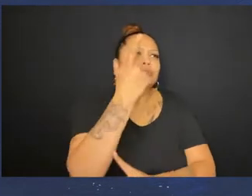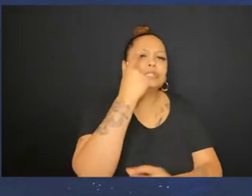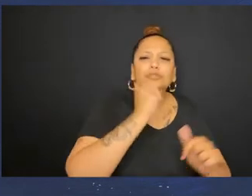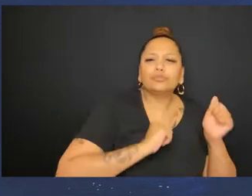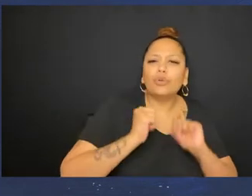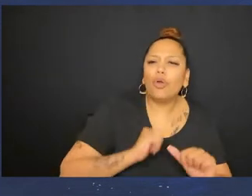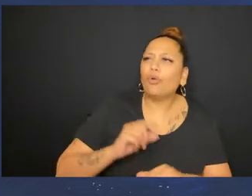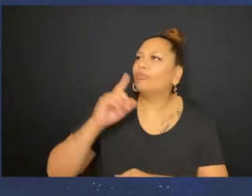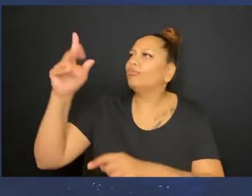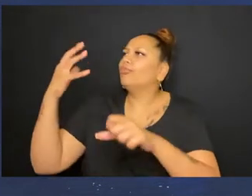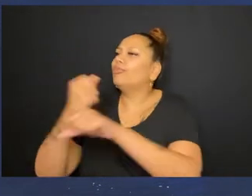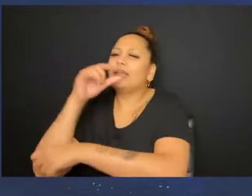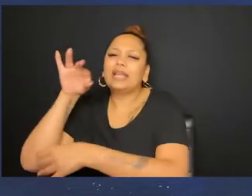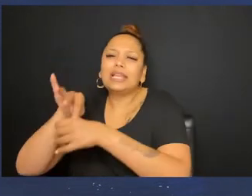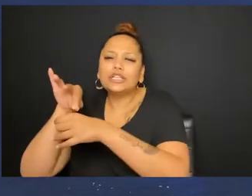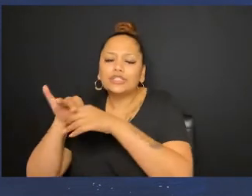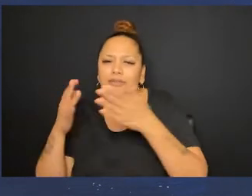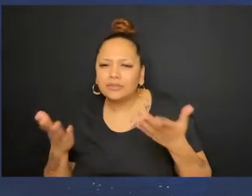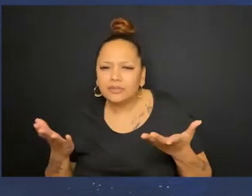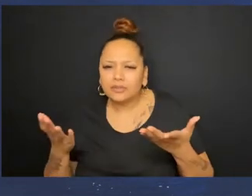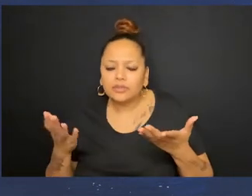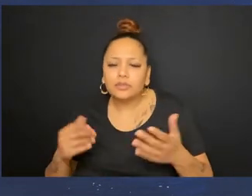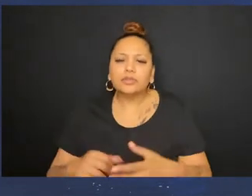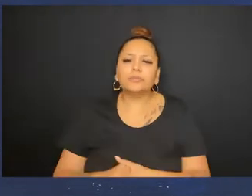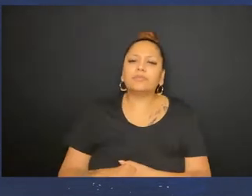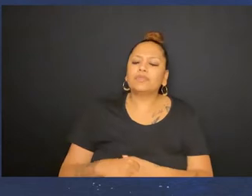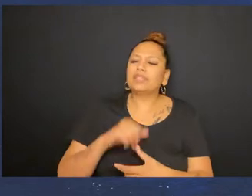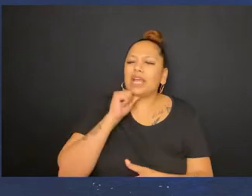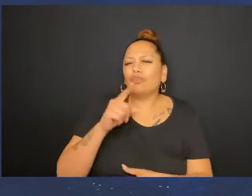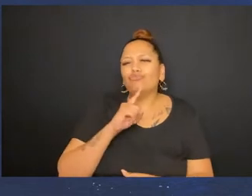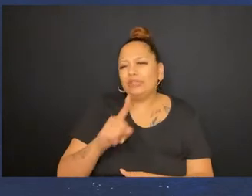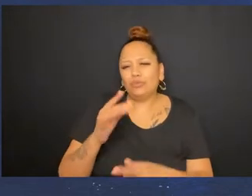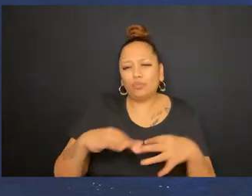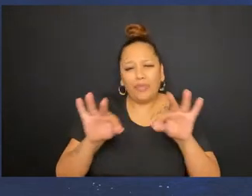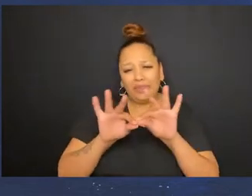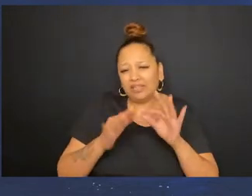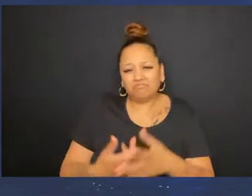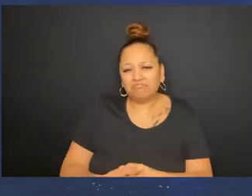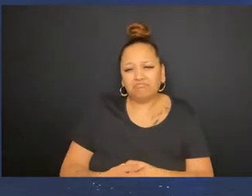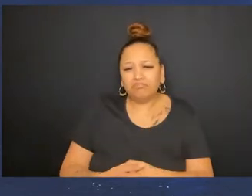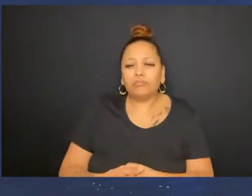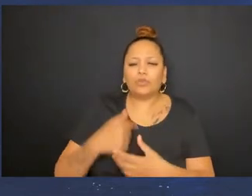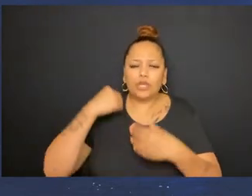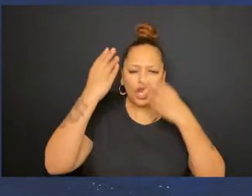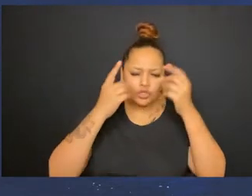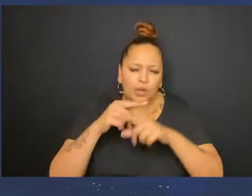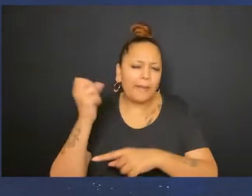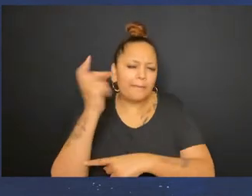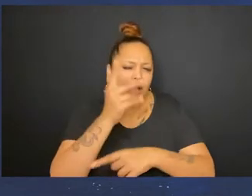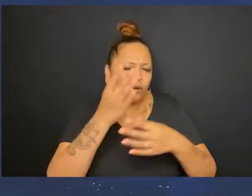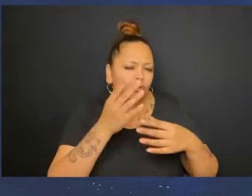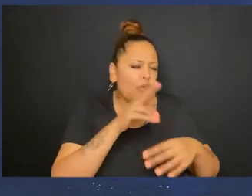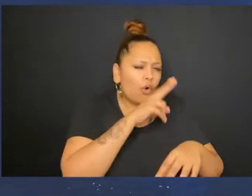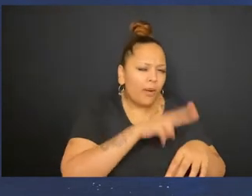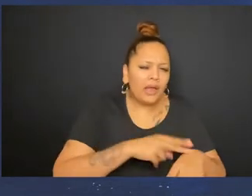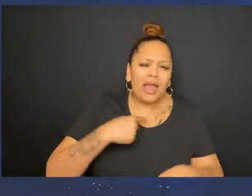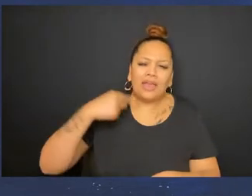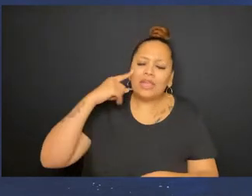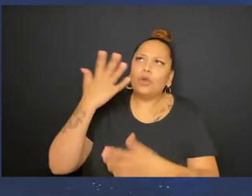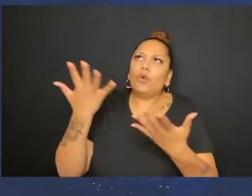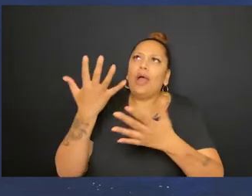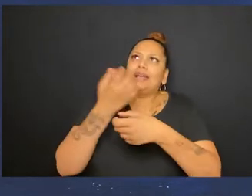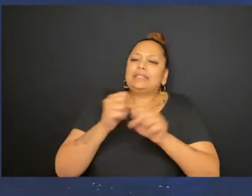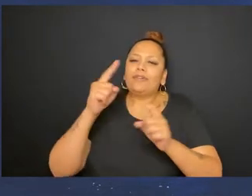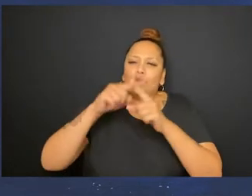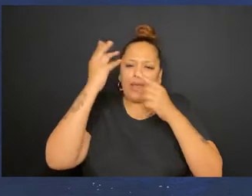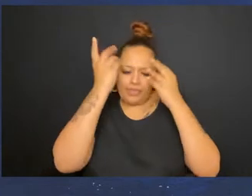to a restaurant, go see a show, win an election. It's really not worth it. So, as we consider